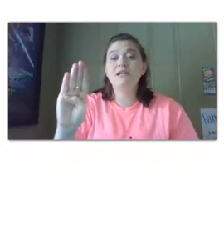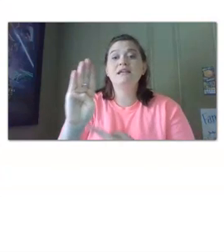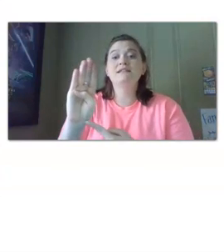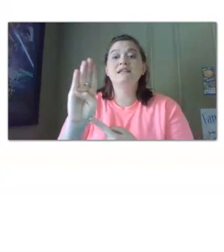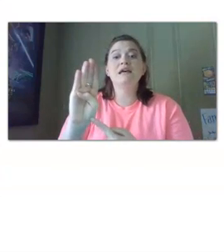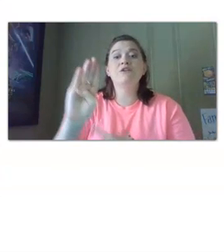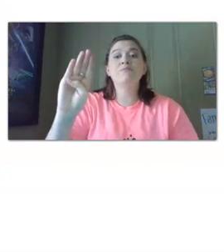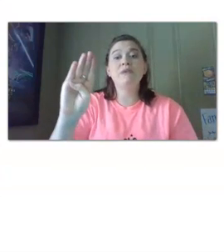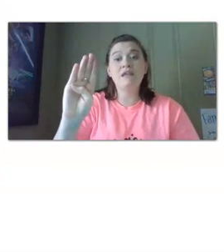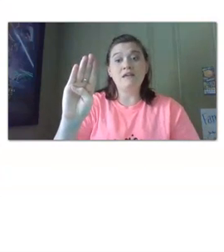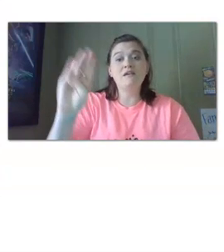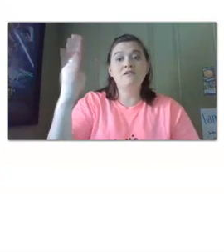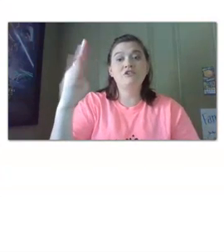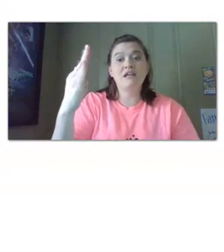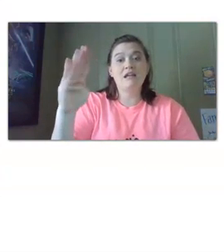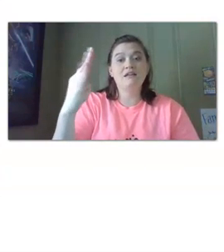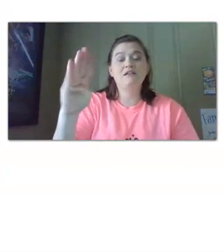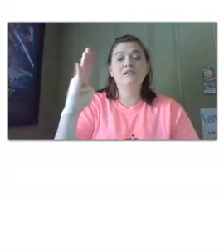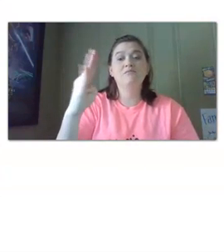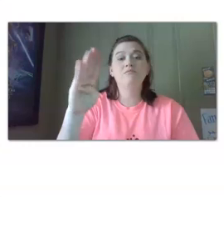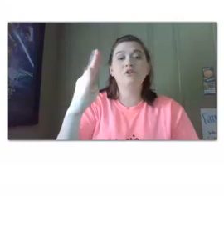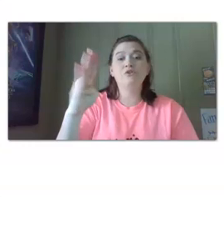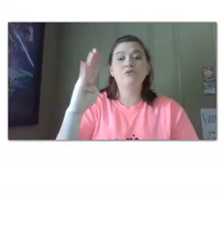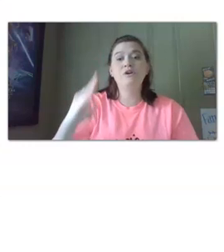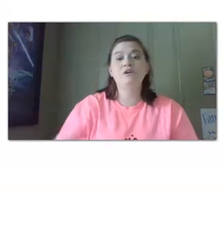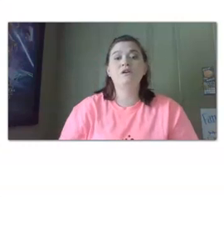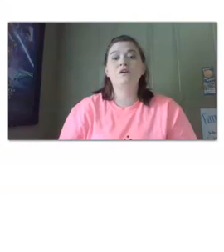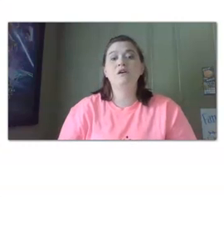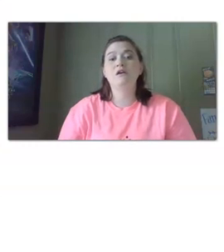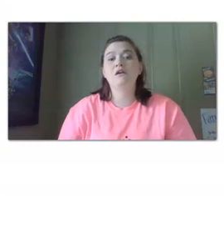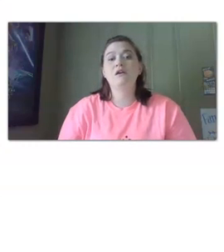is the letter b shaking blue